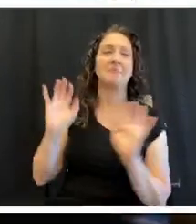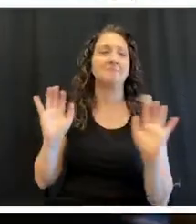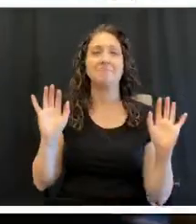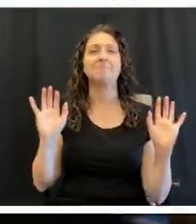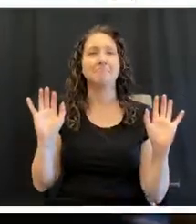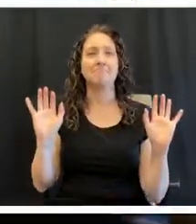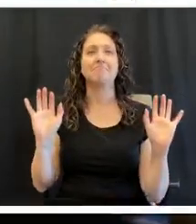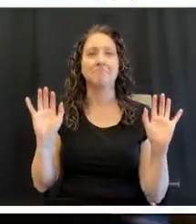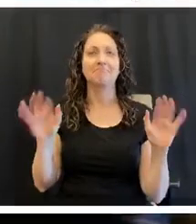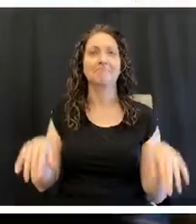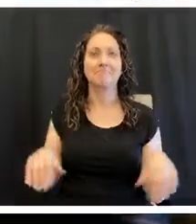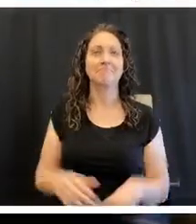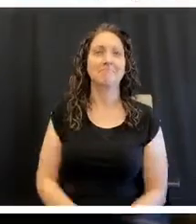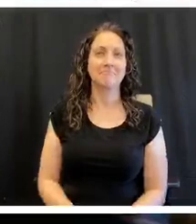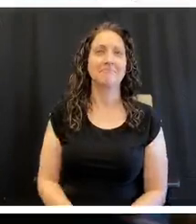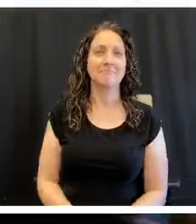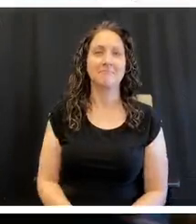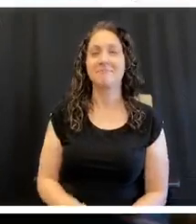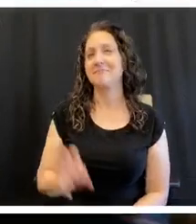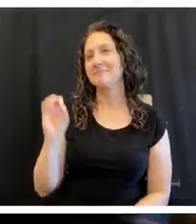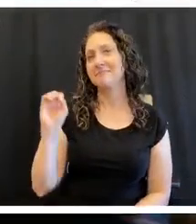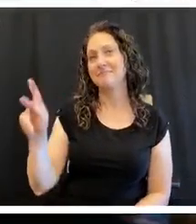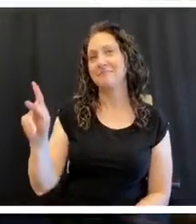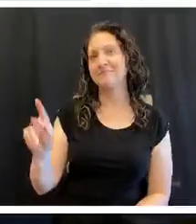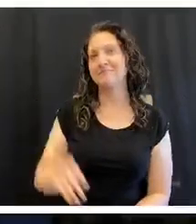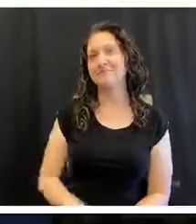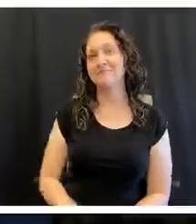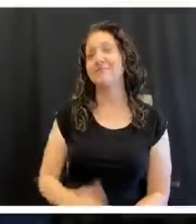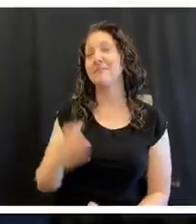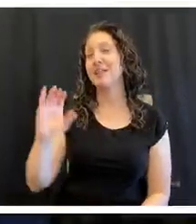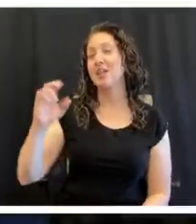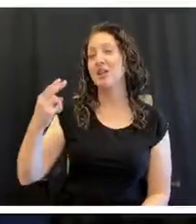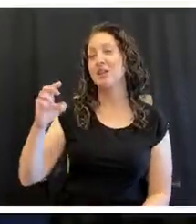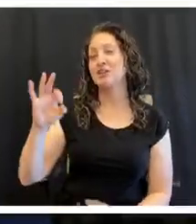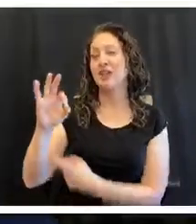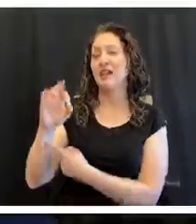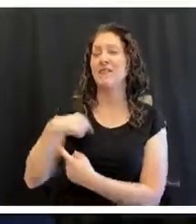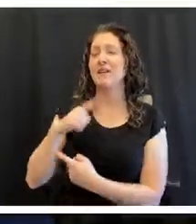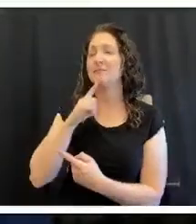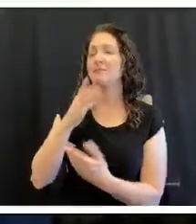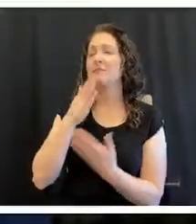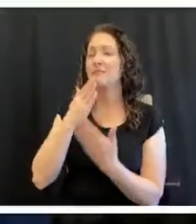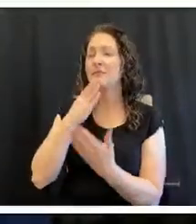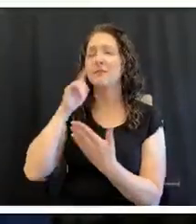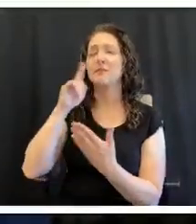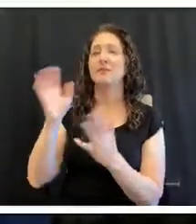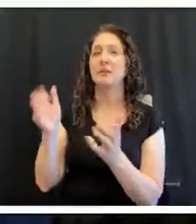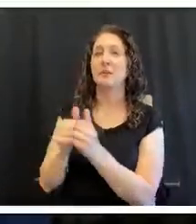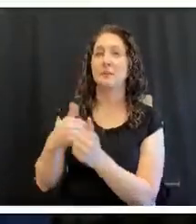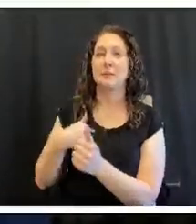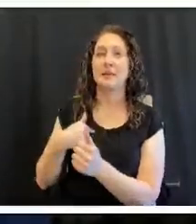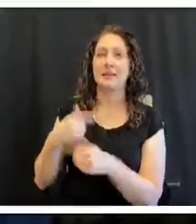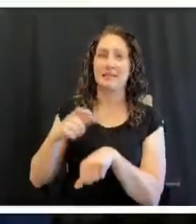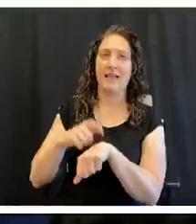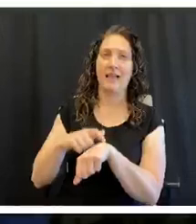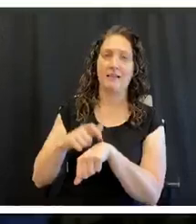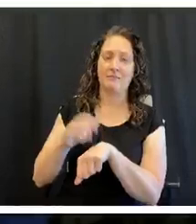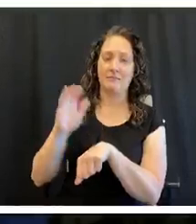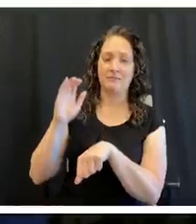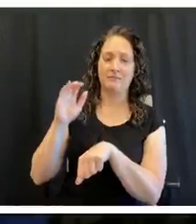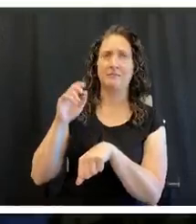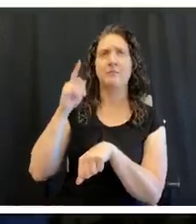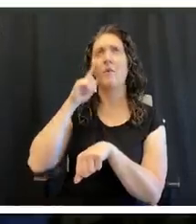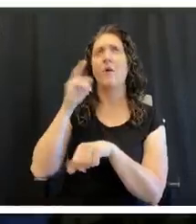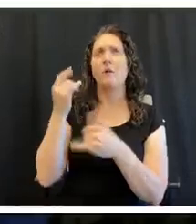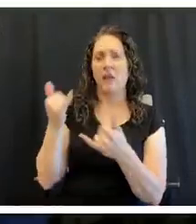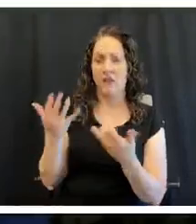that's about it. All right. Chef, it's been a pleasure talking to you. You've got to, you don't have a whole lot of time to go home and cook for